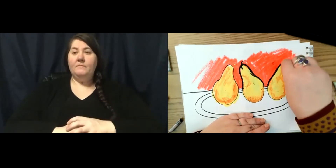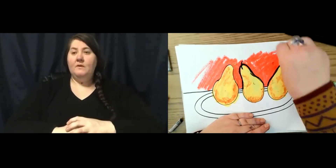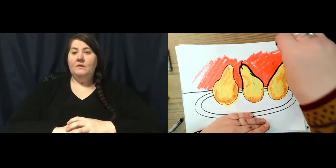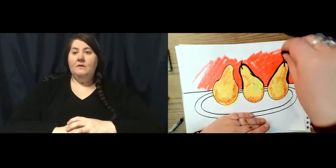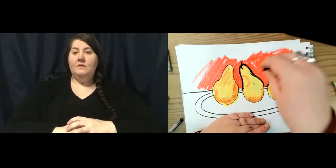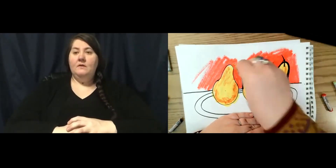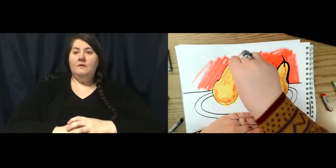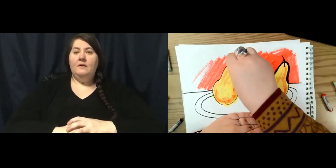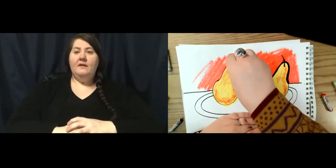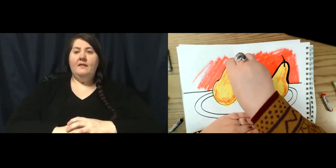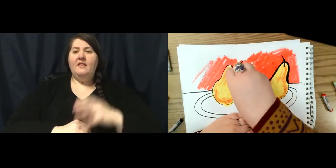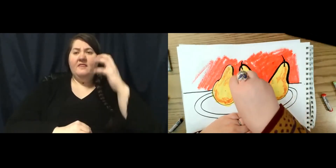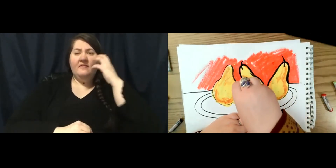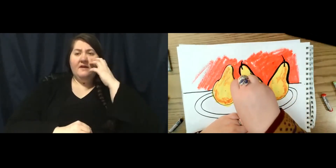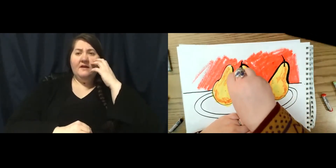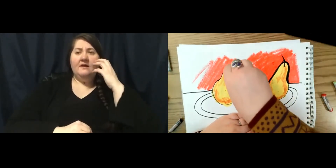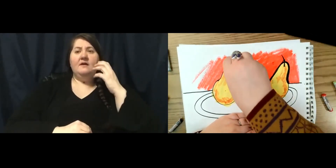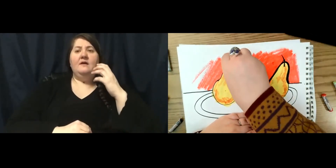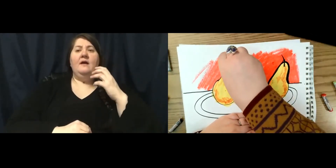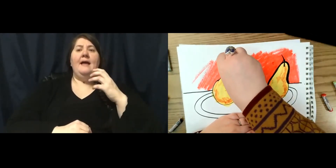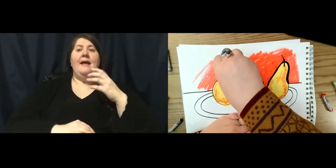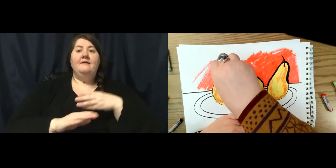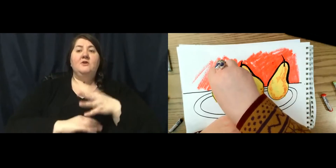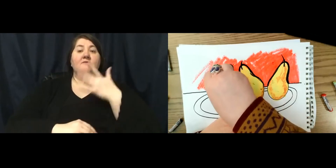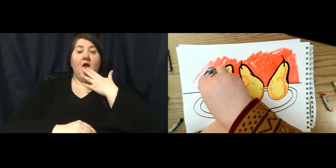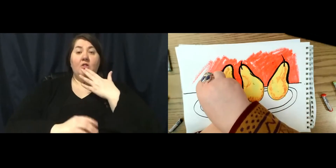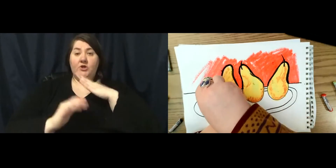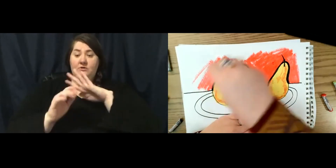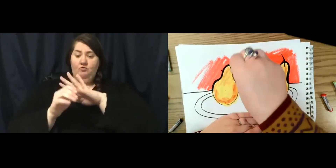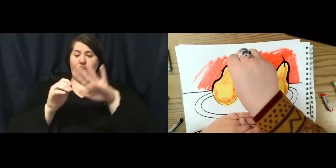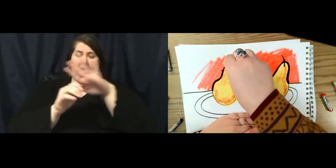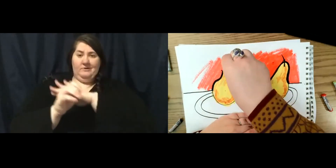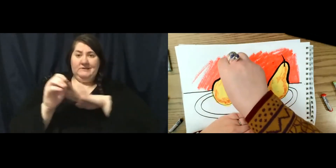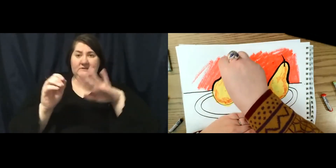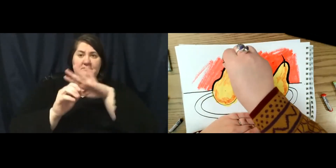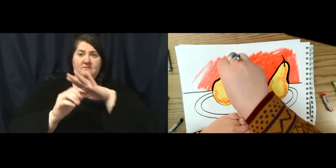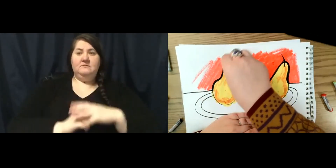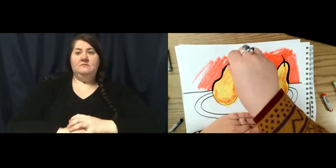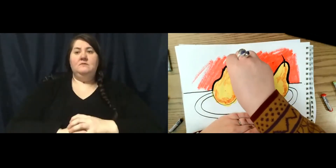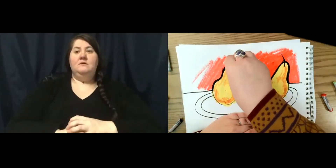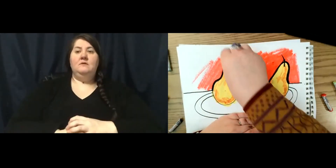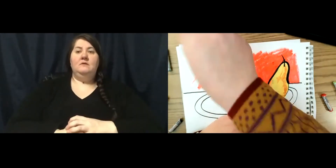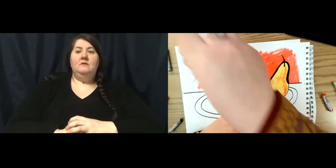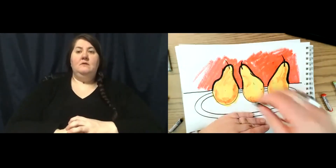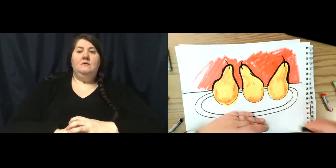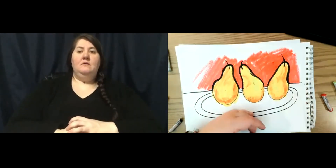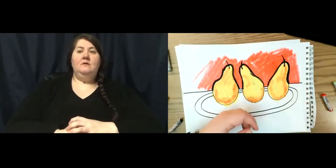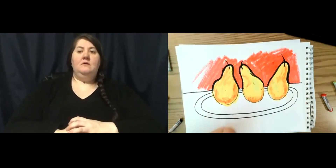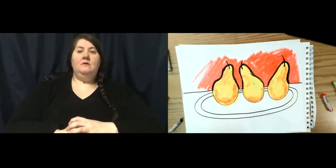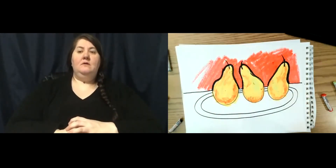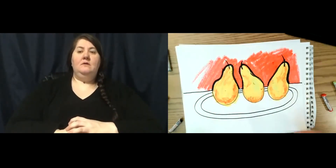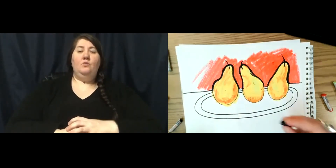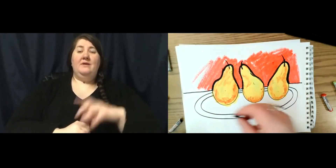really thick black lines after I've colored on both sides. And that's because with, with these art